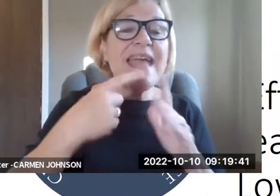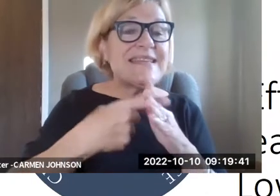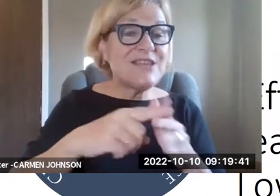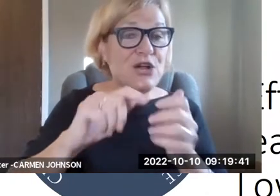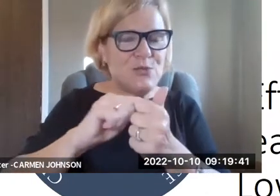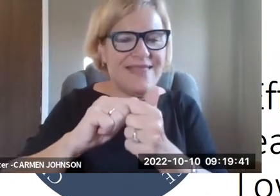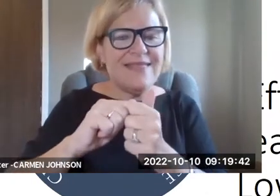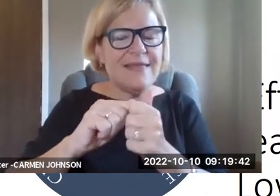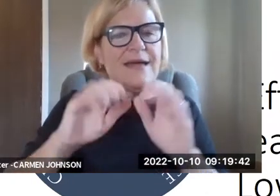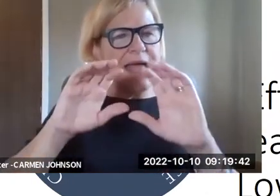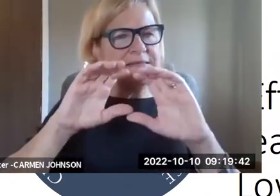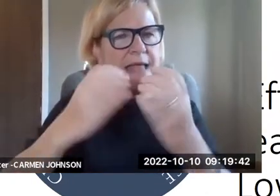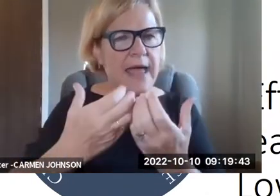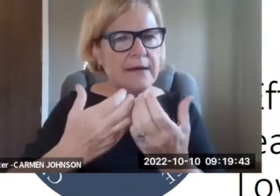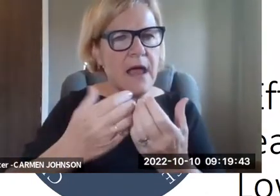Come on.